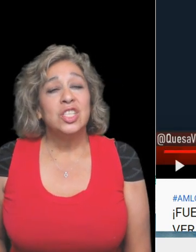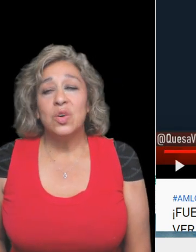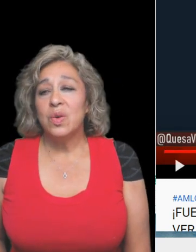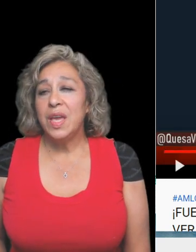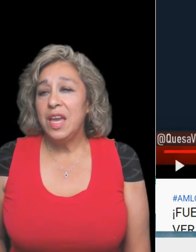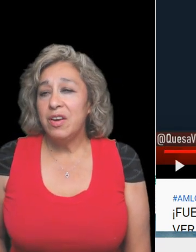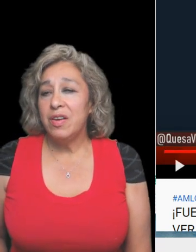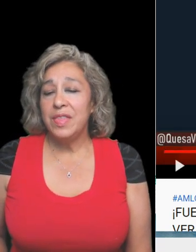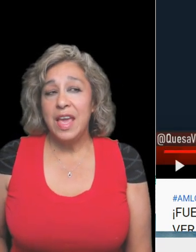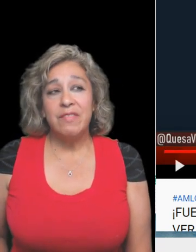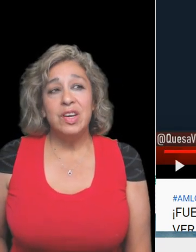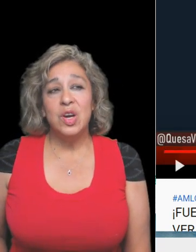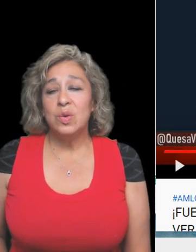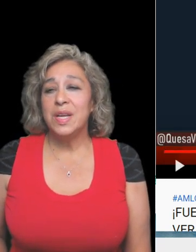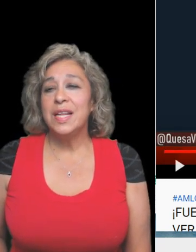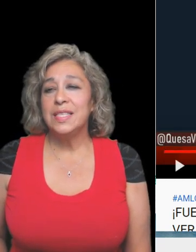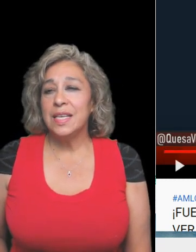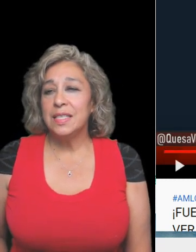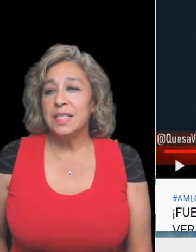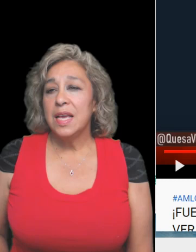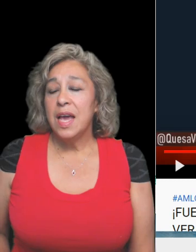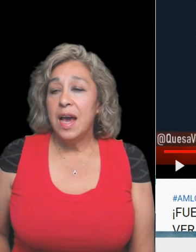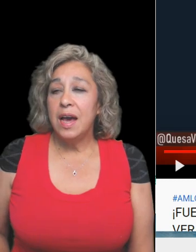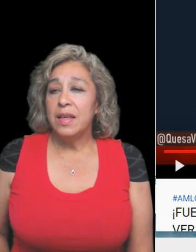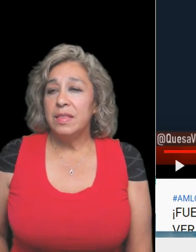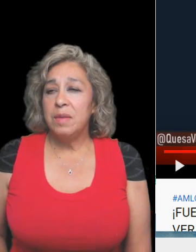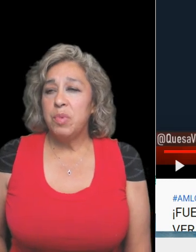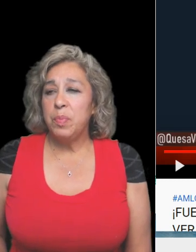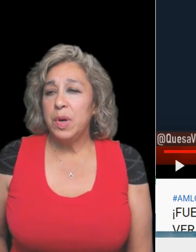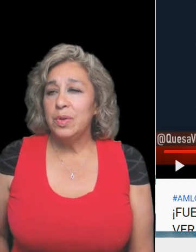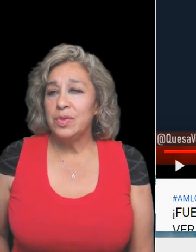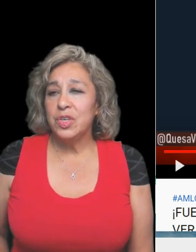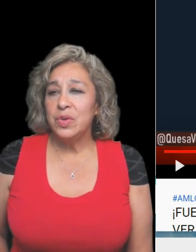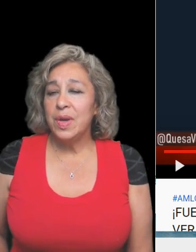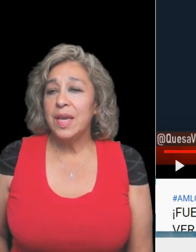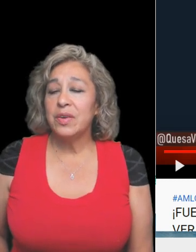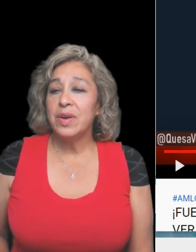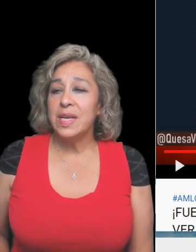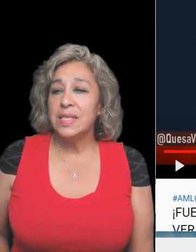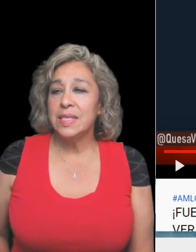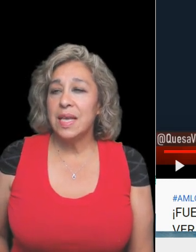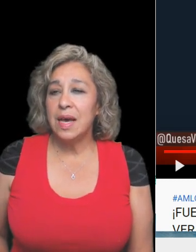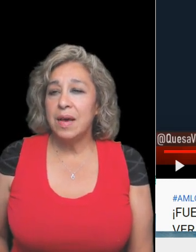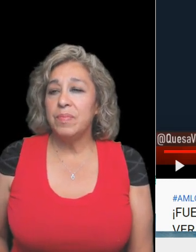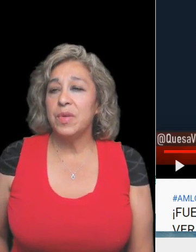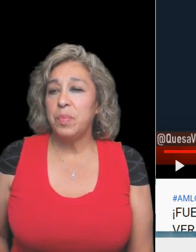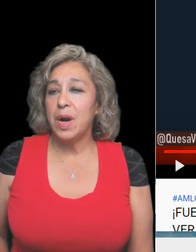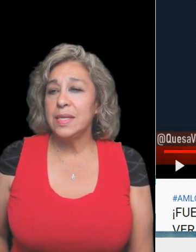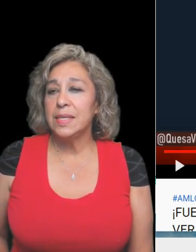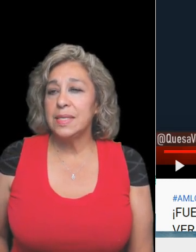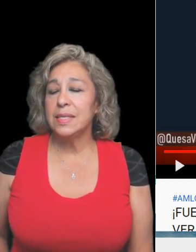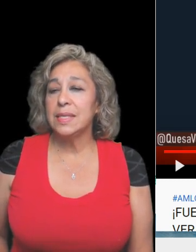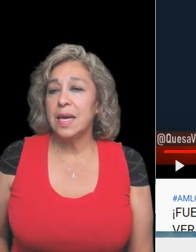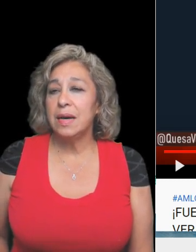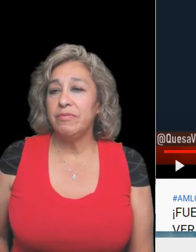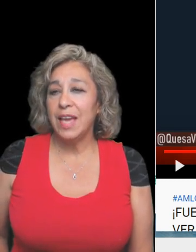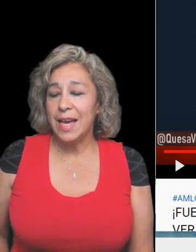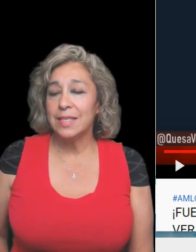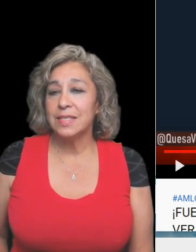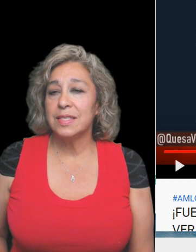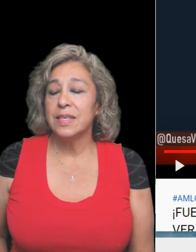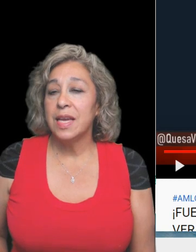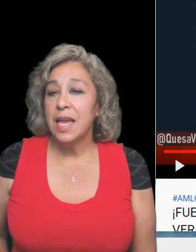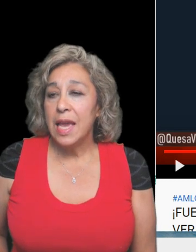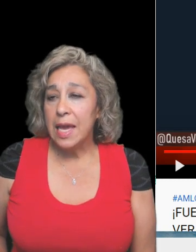So here they have a note and it says they propose to increase the prices of